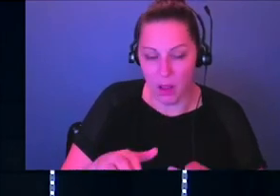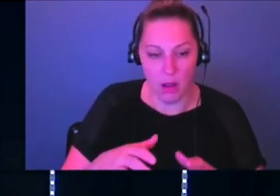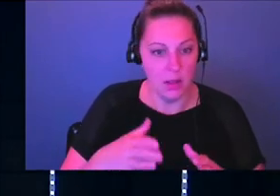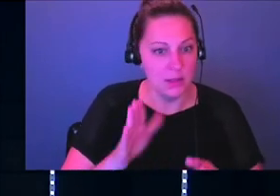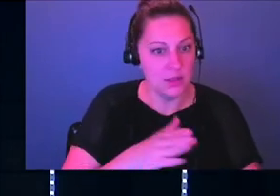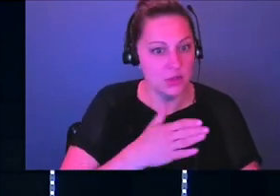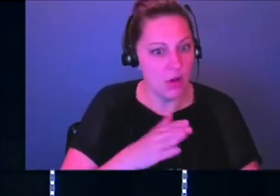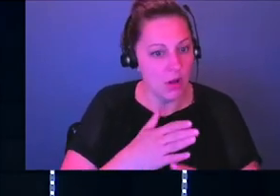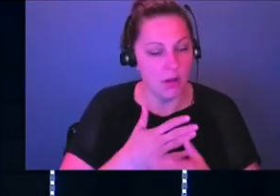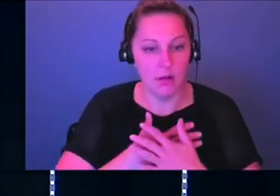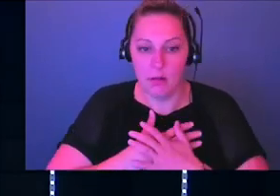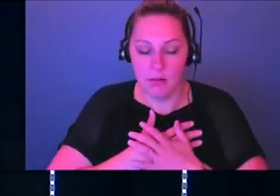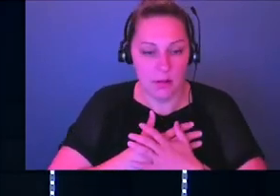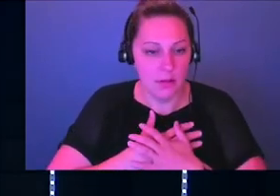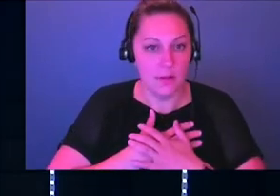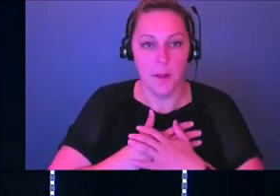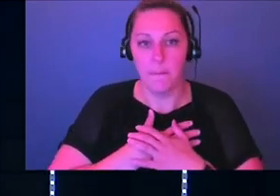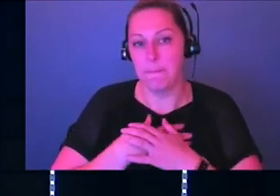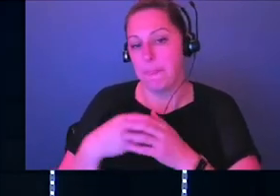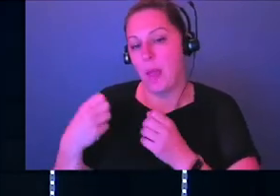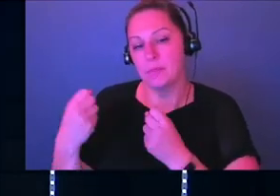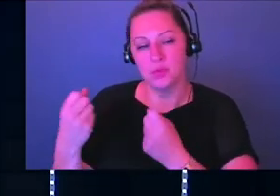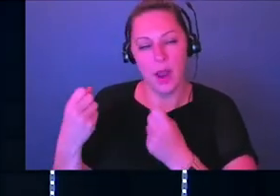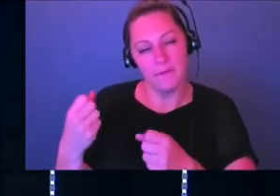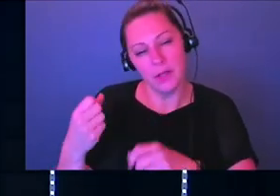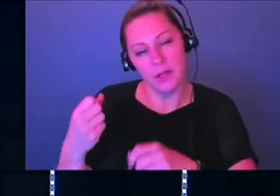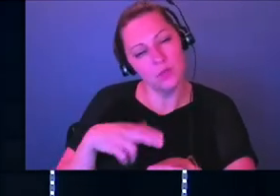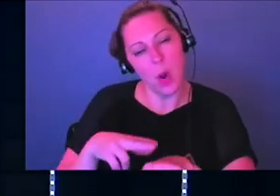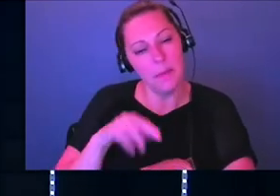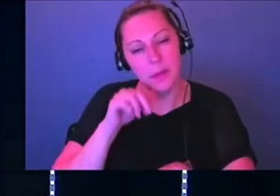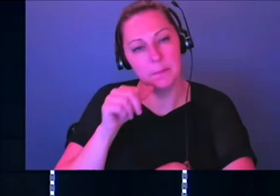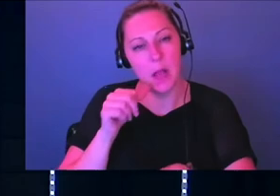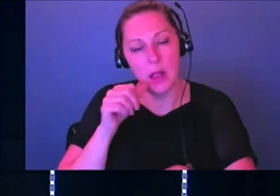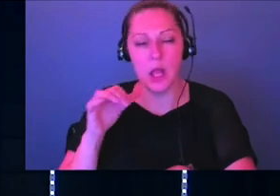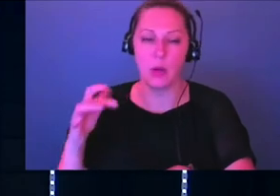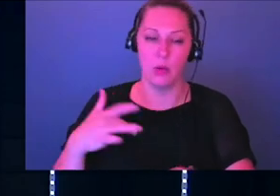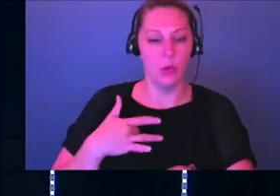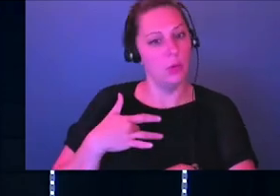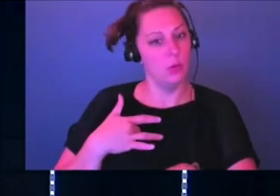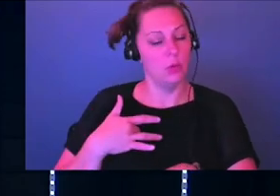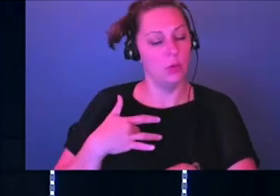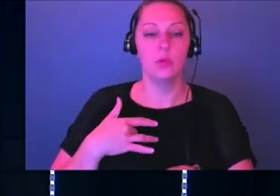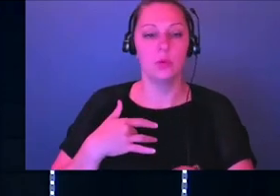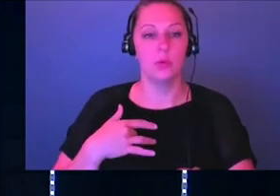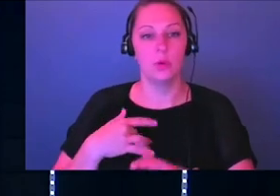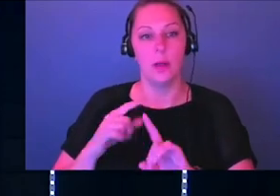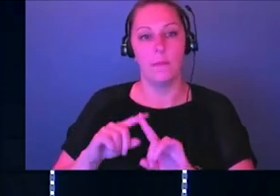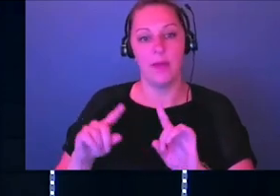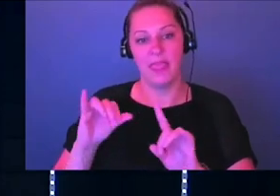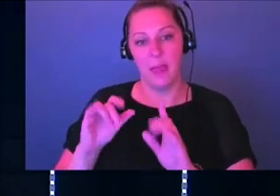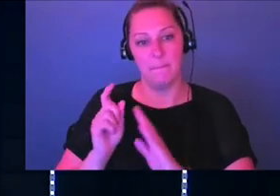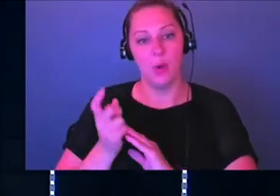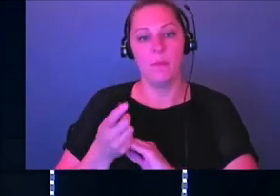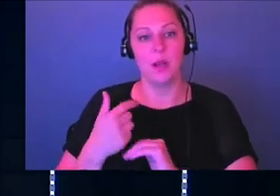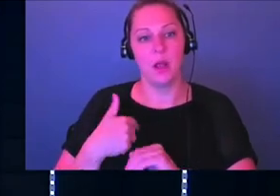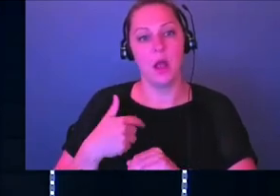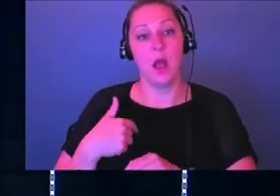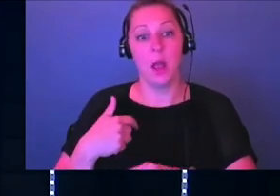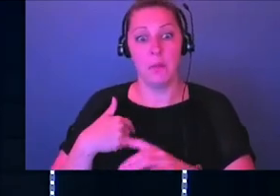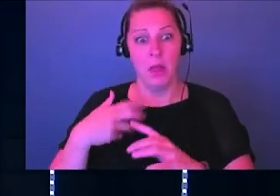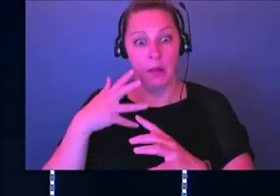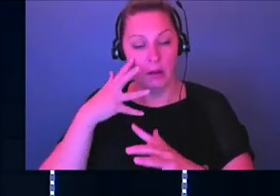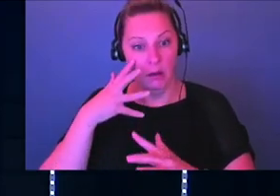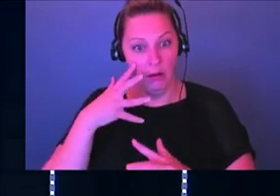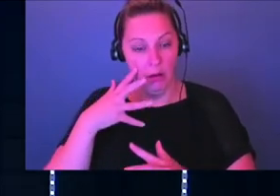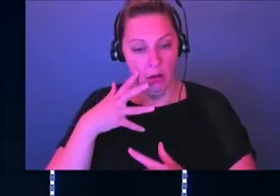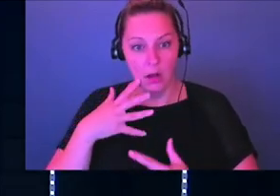I'm usually not a person, like I hear a song like, oh, this is great. You know what I mean? And in like, it was in that moment, like, I'm just like, oh, I'm gonna start crying,